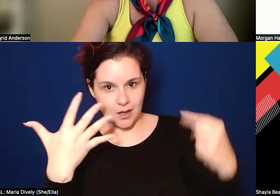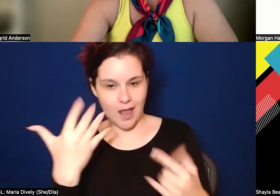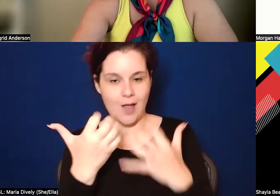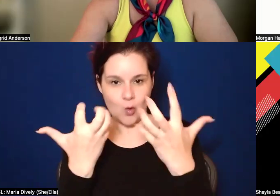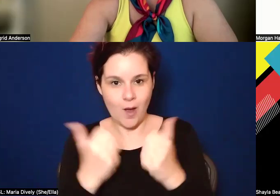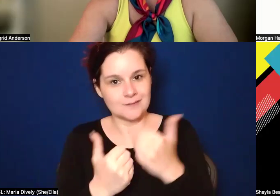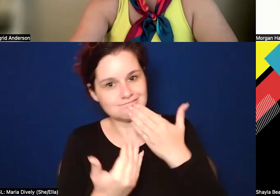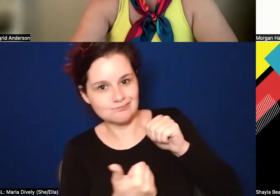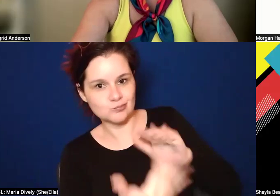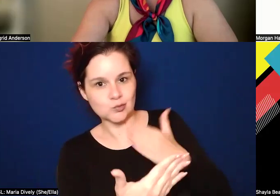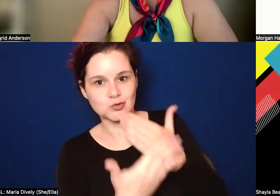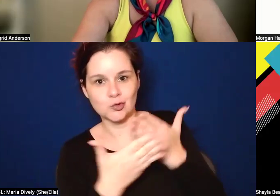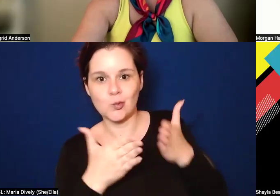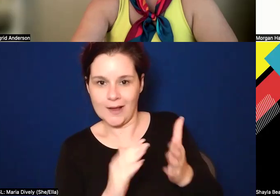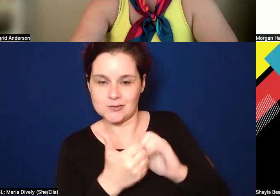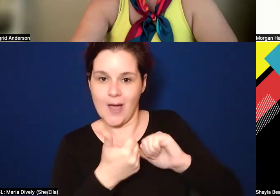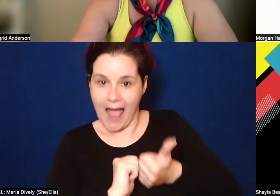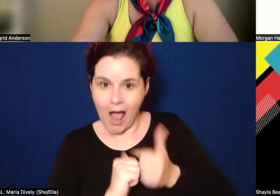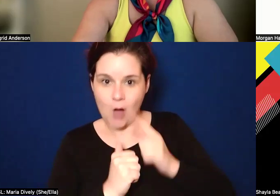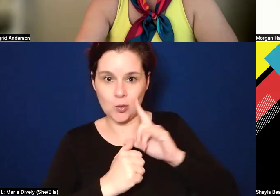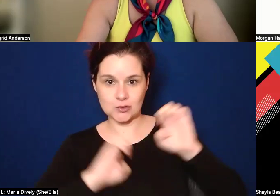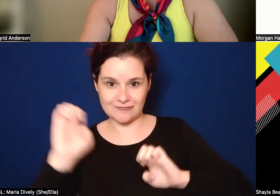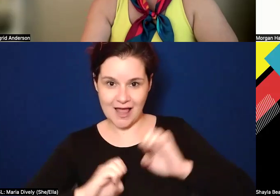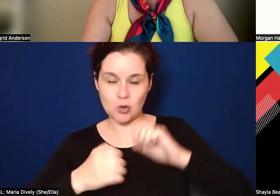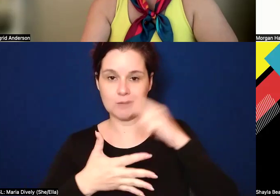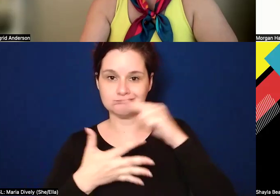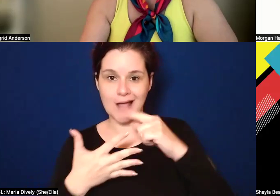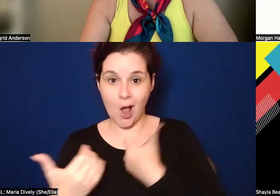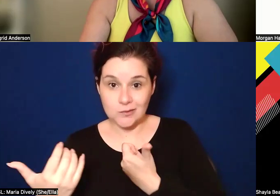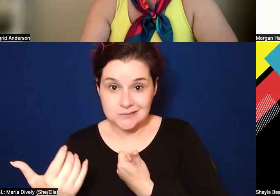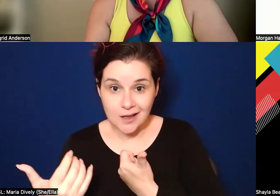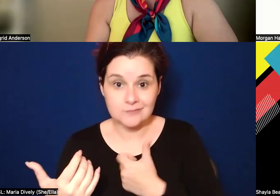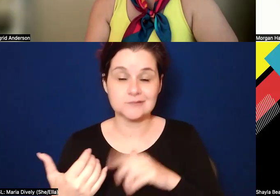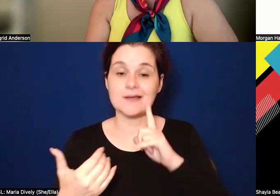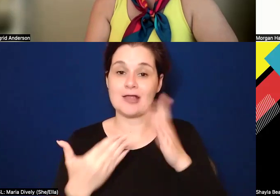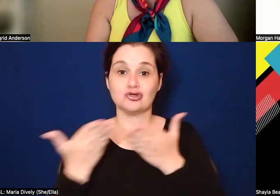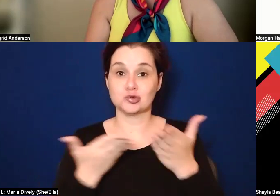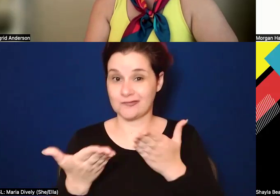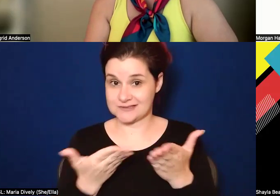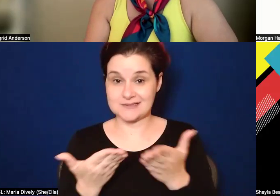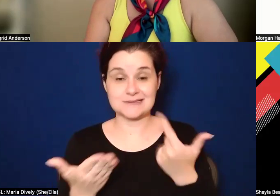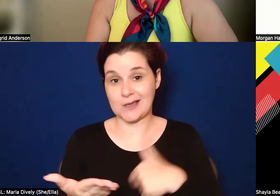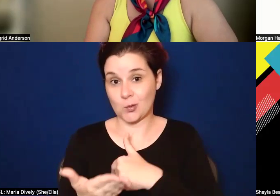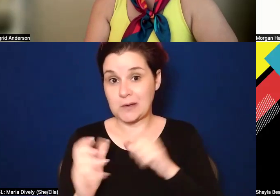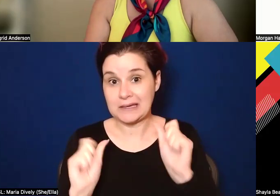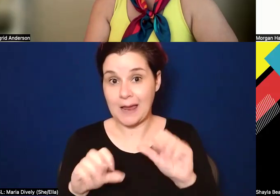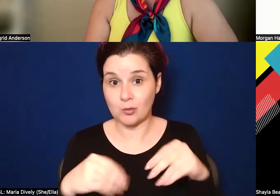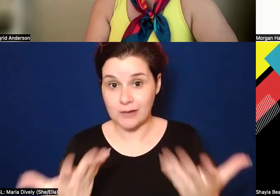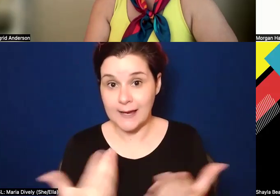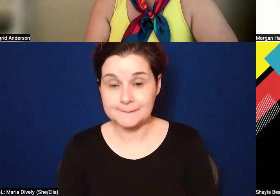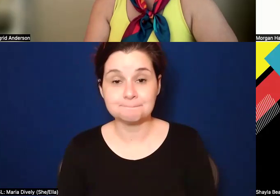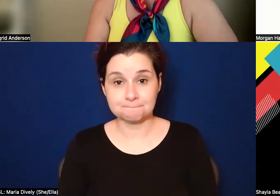it in a good way. And so here's how we're going to evaluate ourselves, um, and the services that, that we can provide.